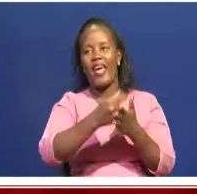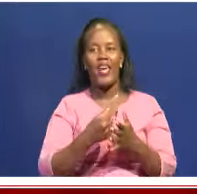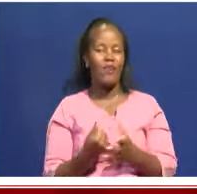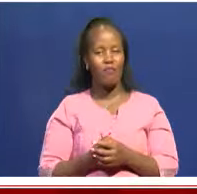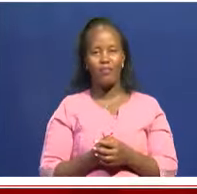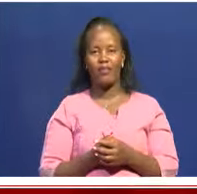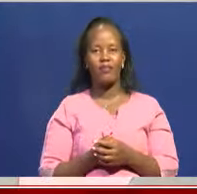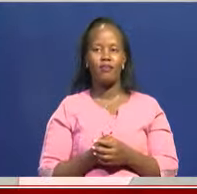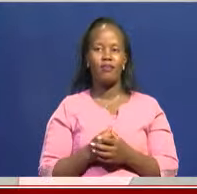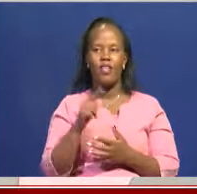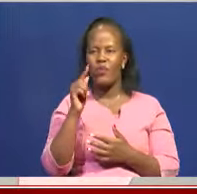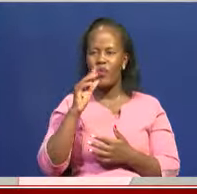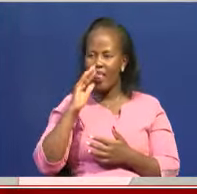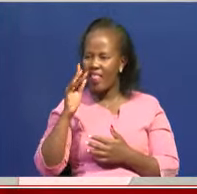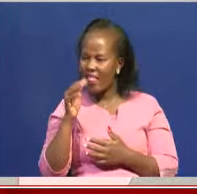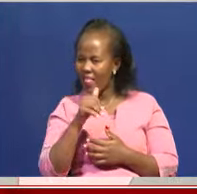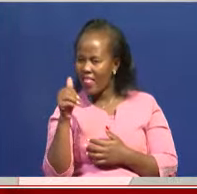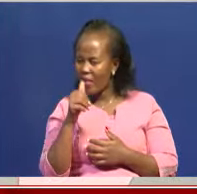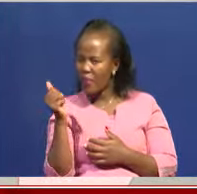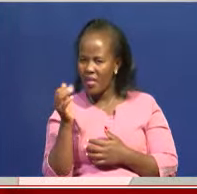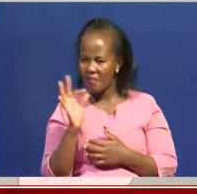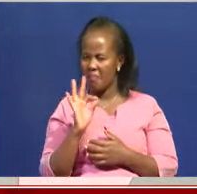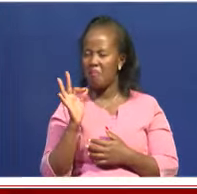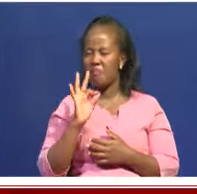No. Say it again.